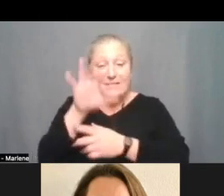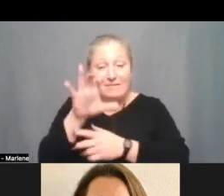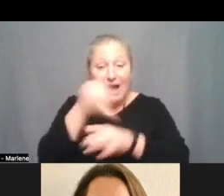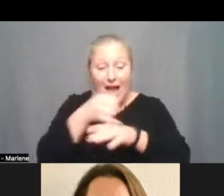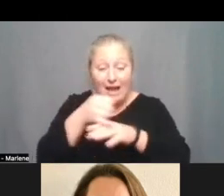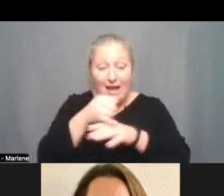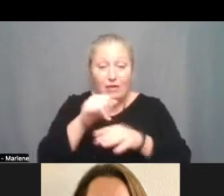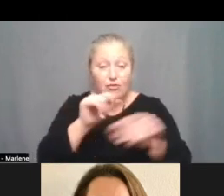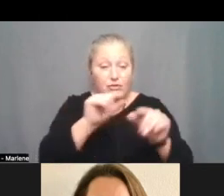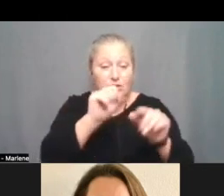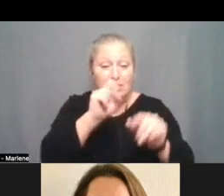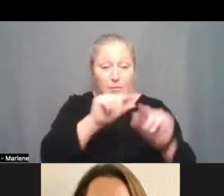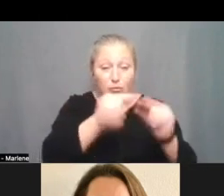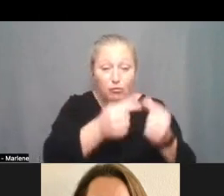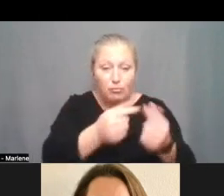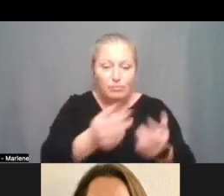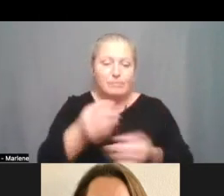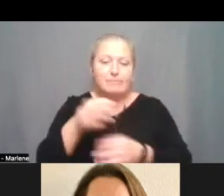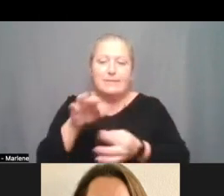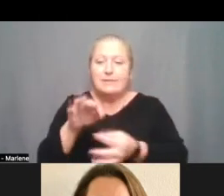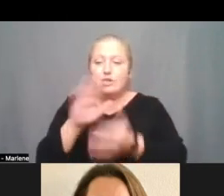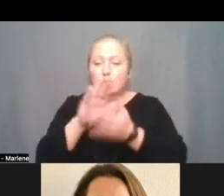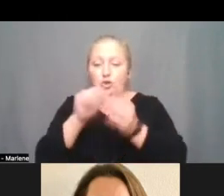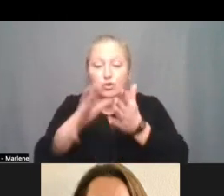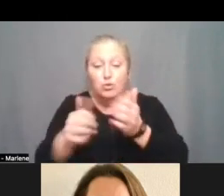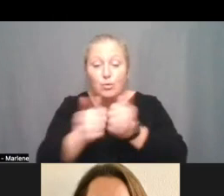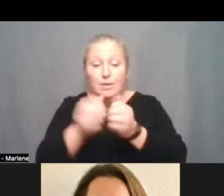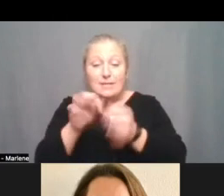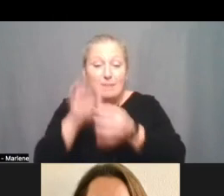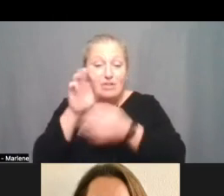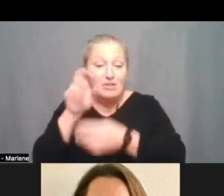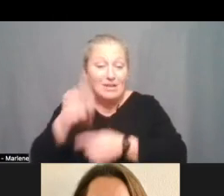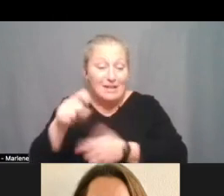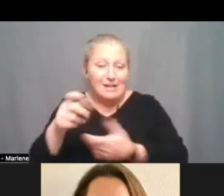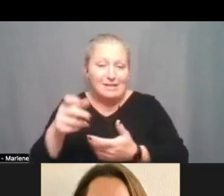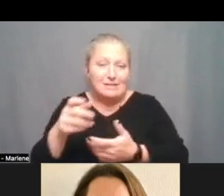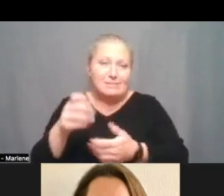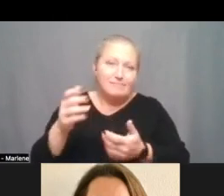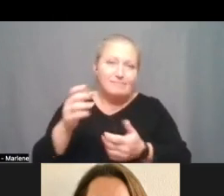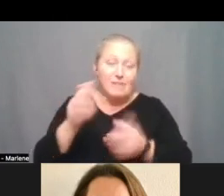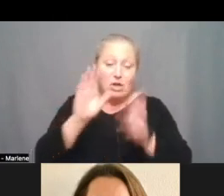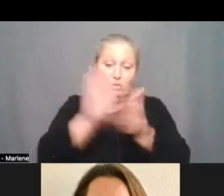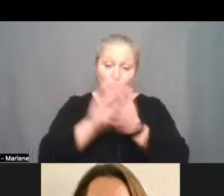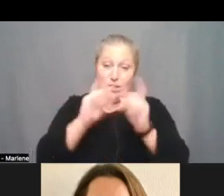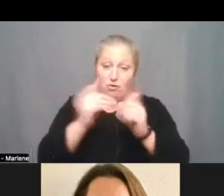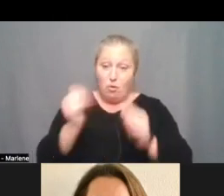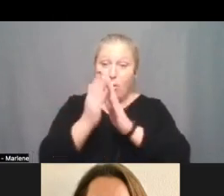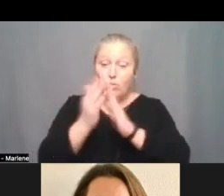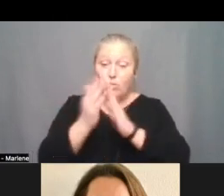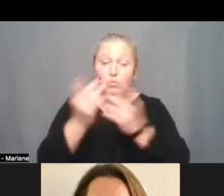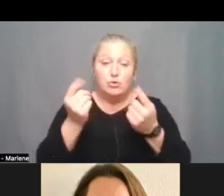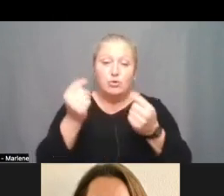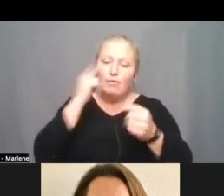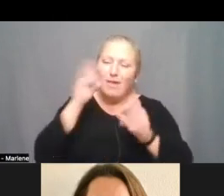are students with special needs part of an approach that we're taking as a school district is to connect with these families in a very